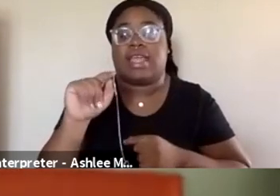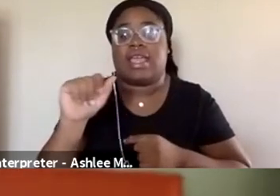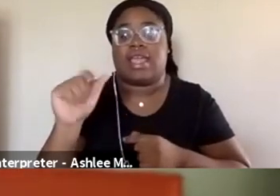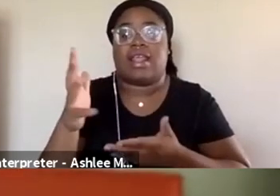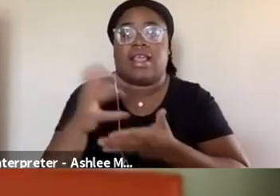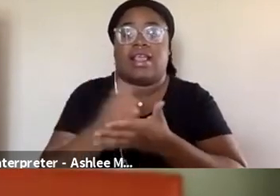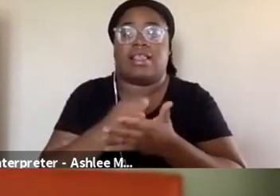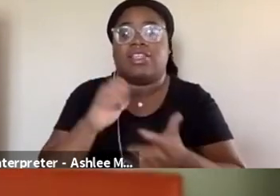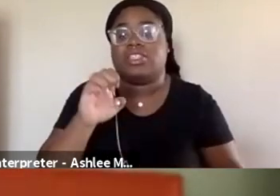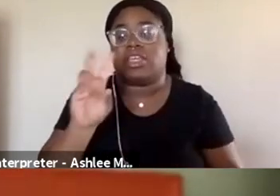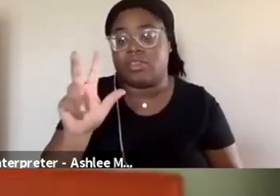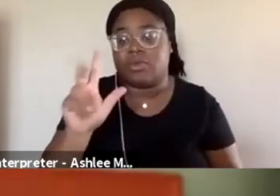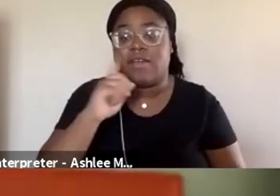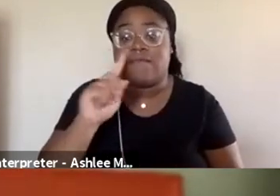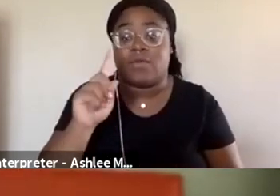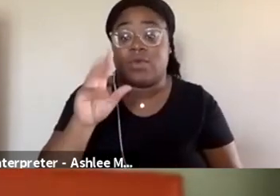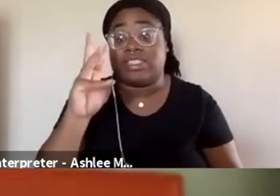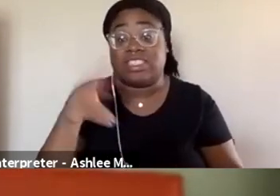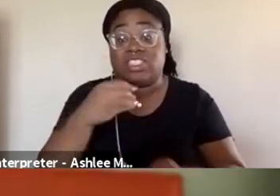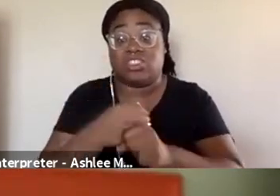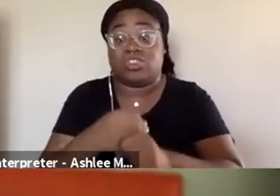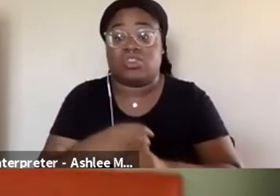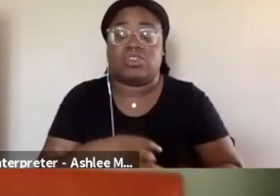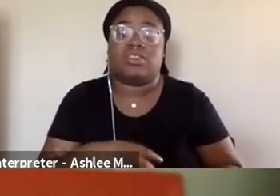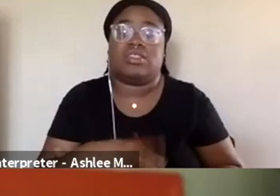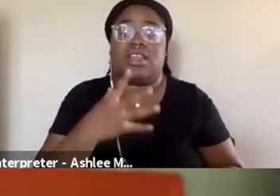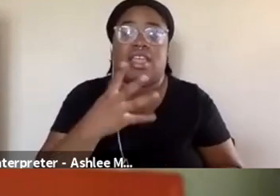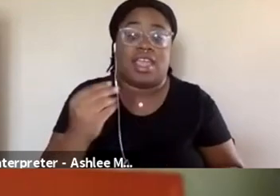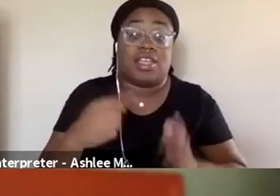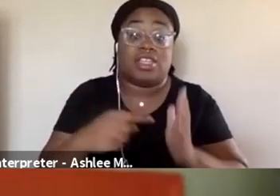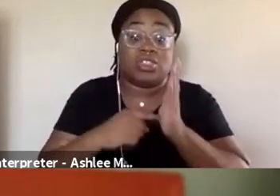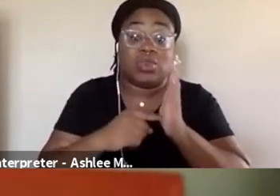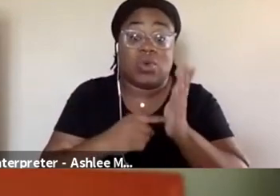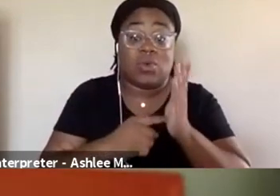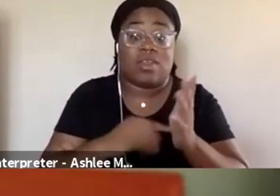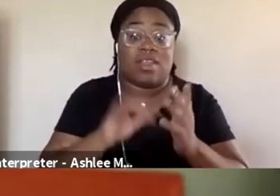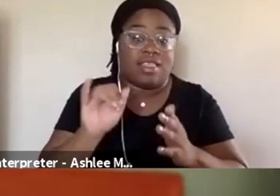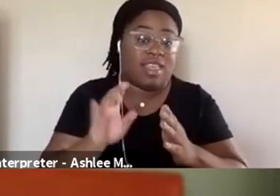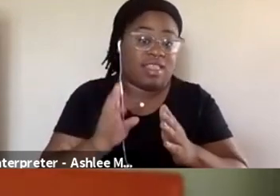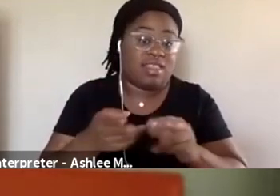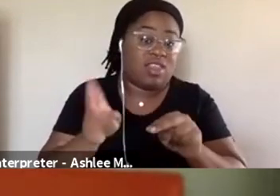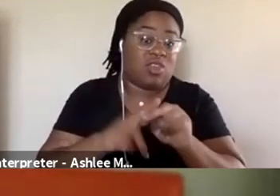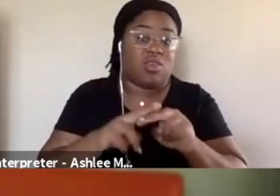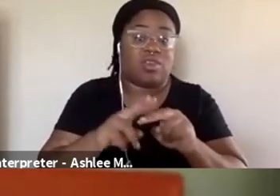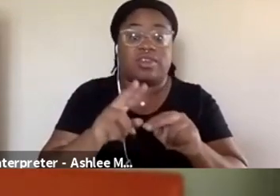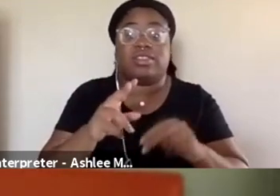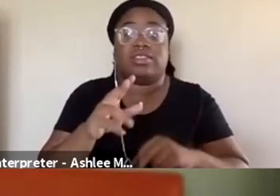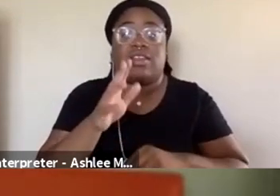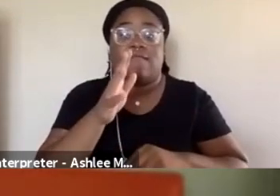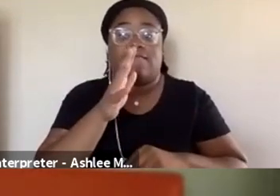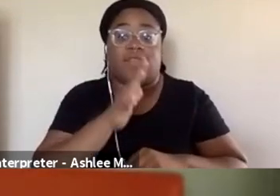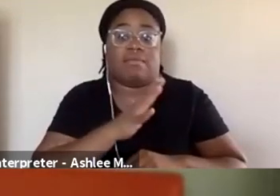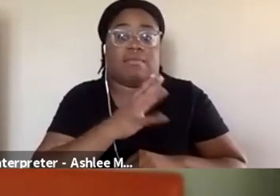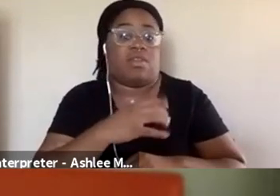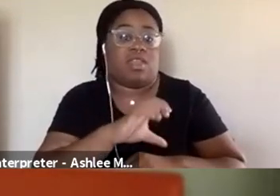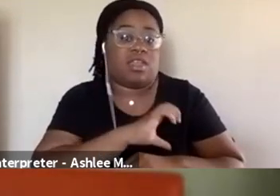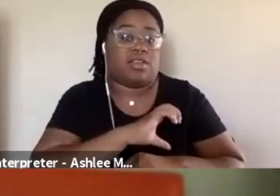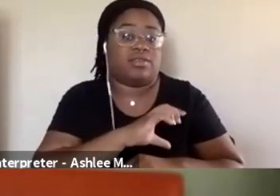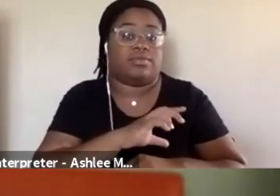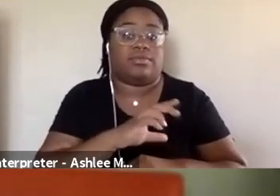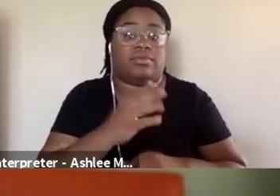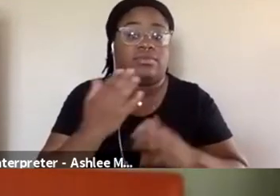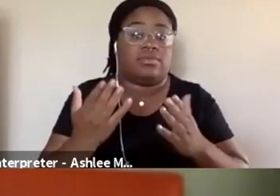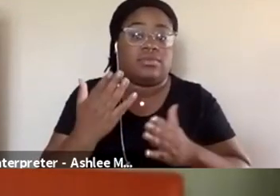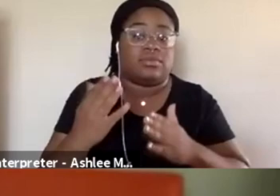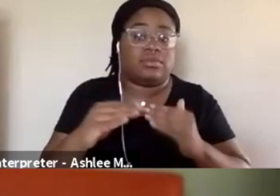E3 every year for the last six years except for this year. And it is showing us that the increase of female playable characters either remains